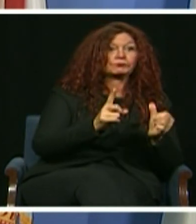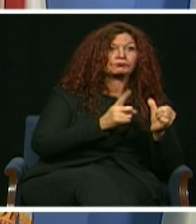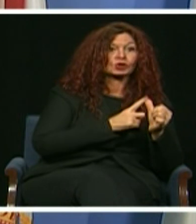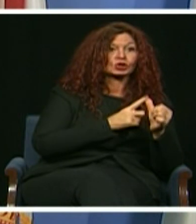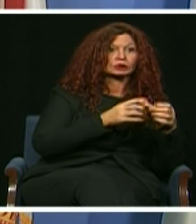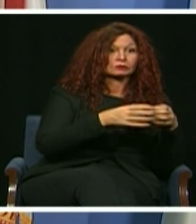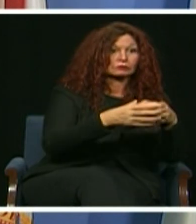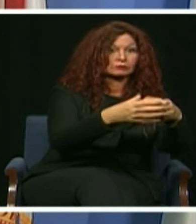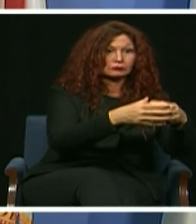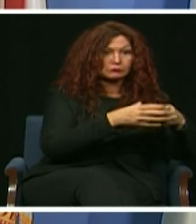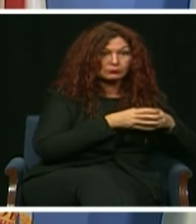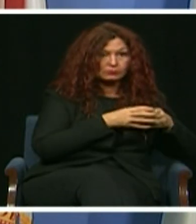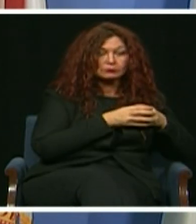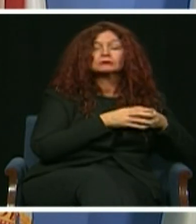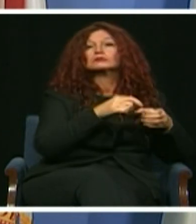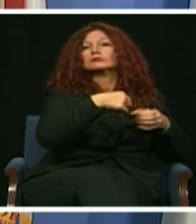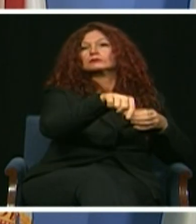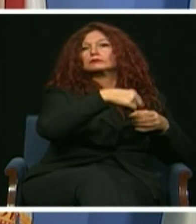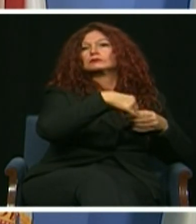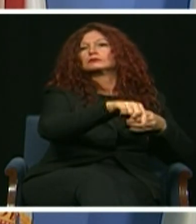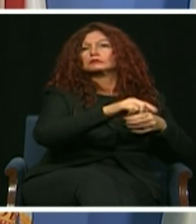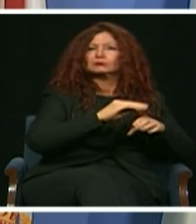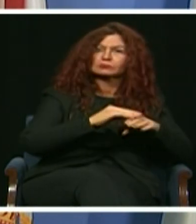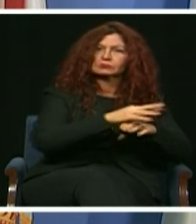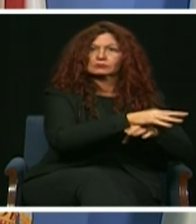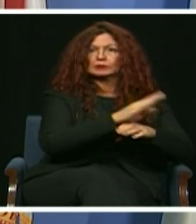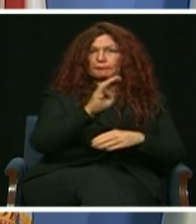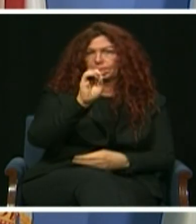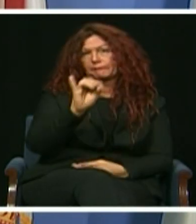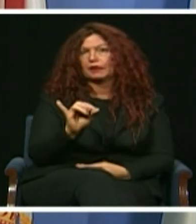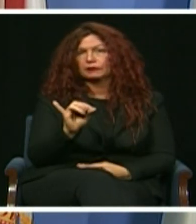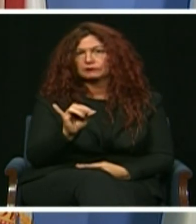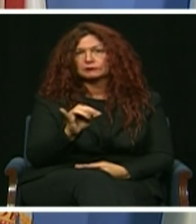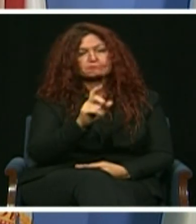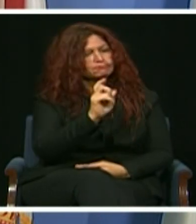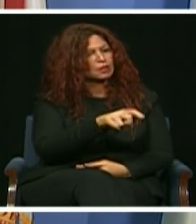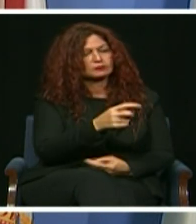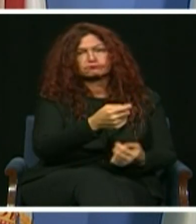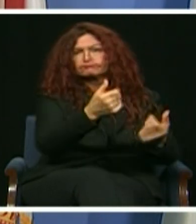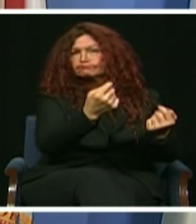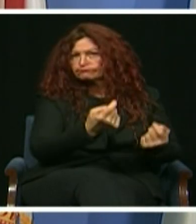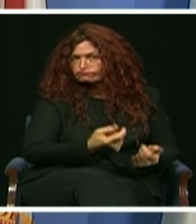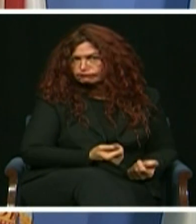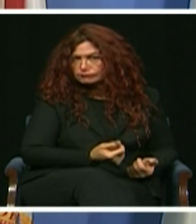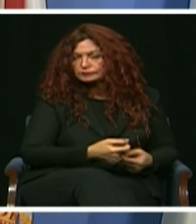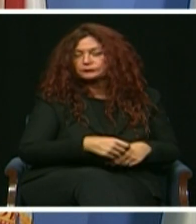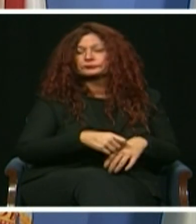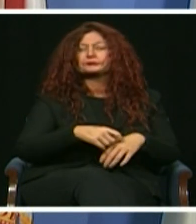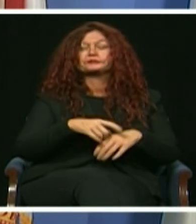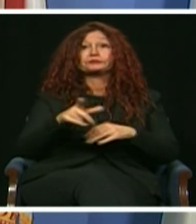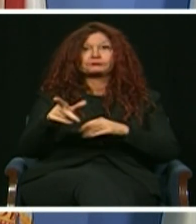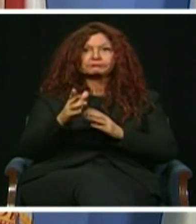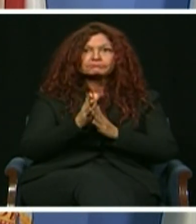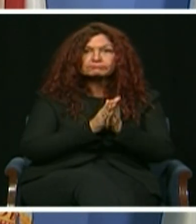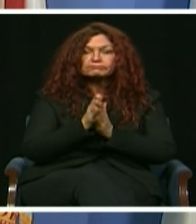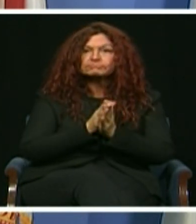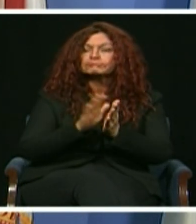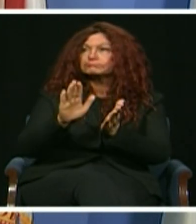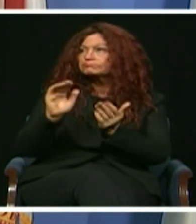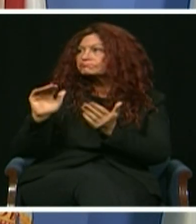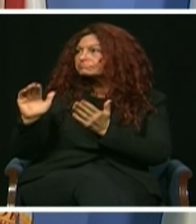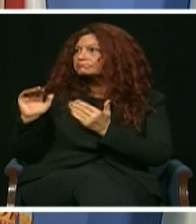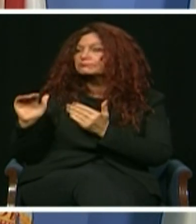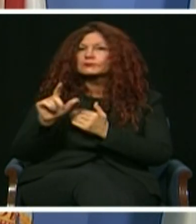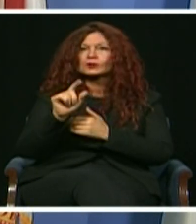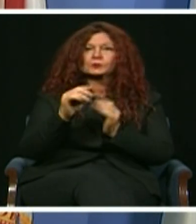greatest pollution impacts to the bay. Together with the state of Florida, we launched a 20 million joint venture to fund priority projects,